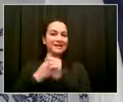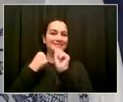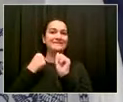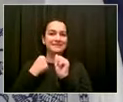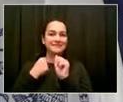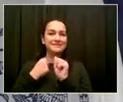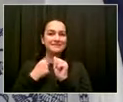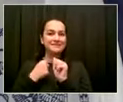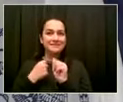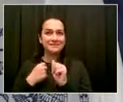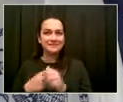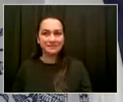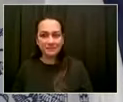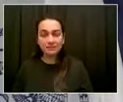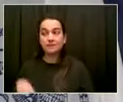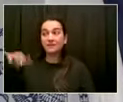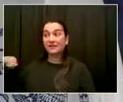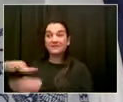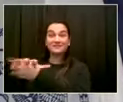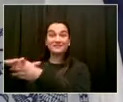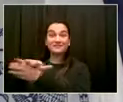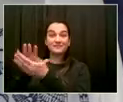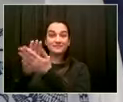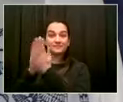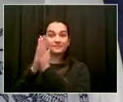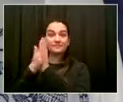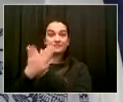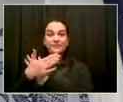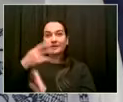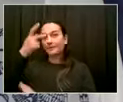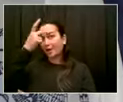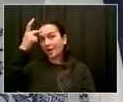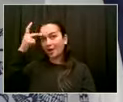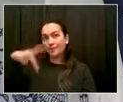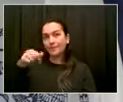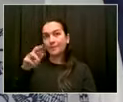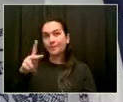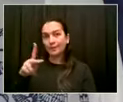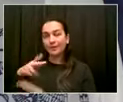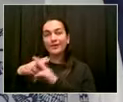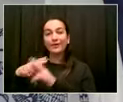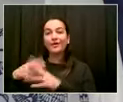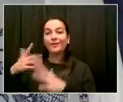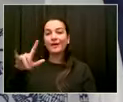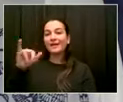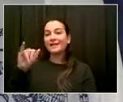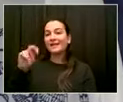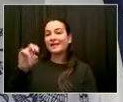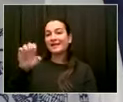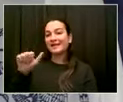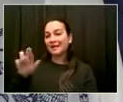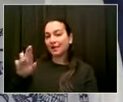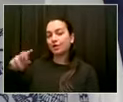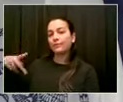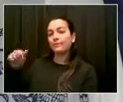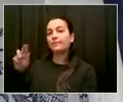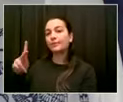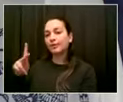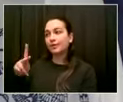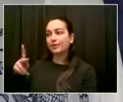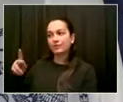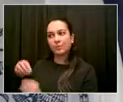into a linear park? I think it's an interesting proposal. think we clearly, look,